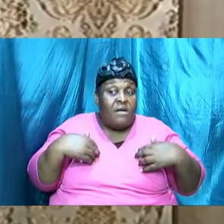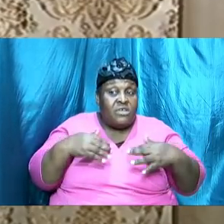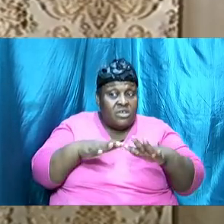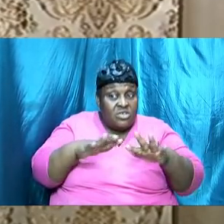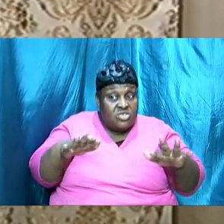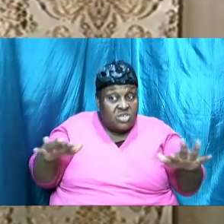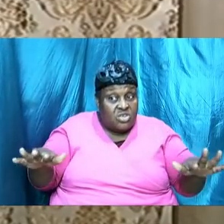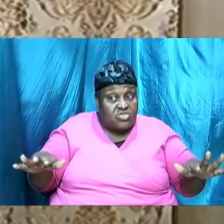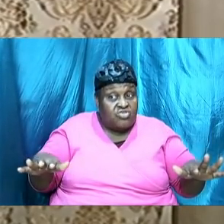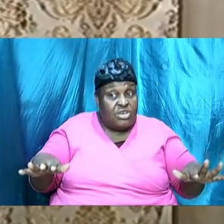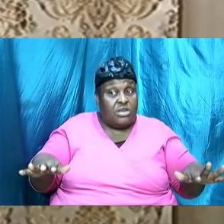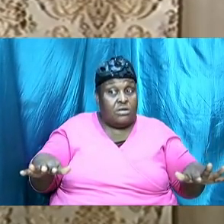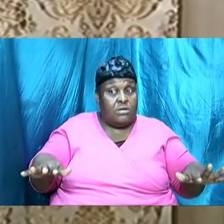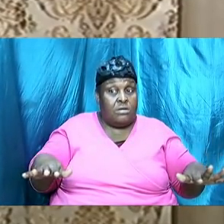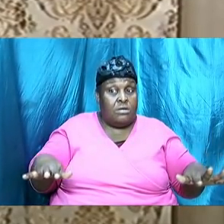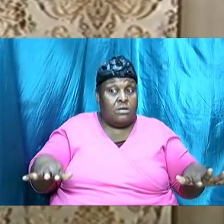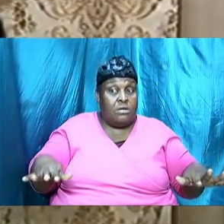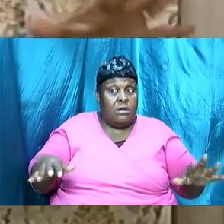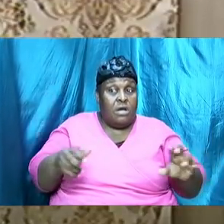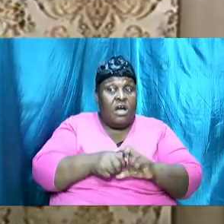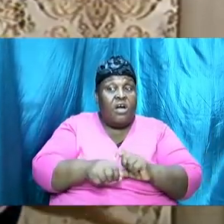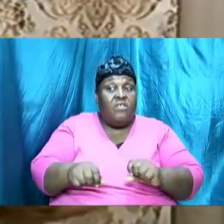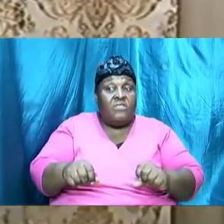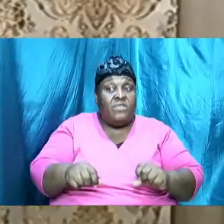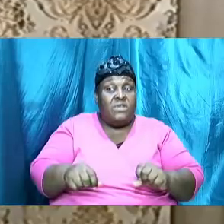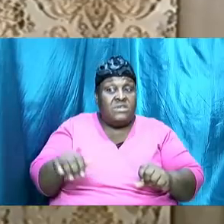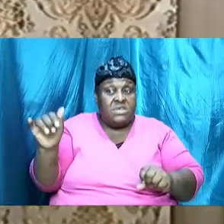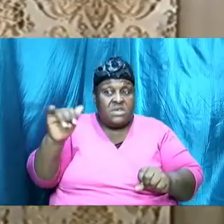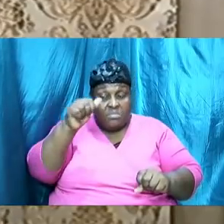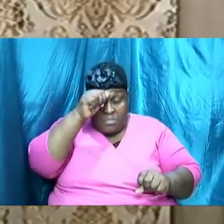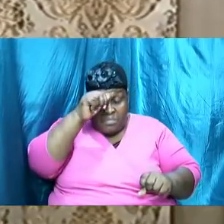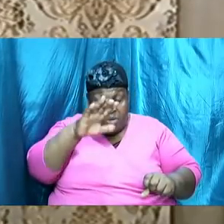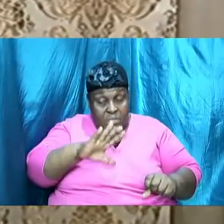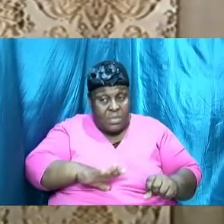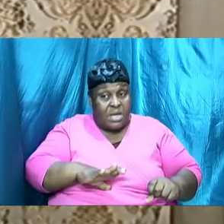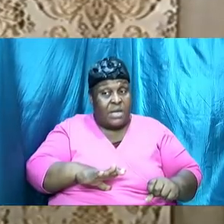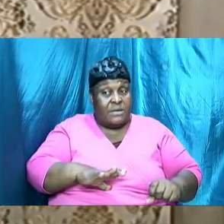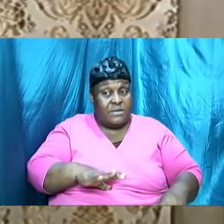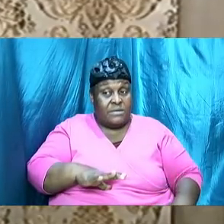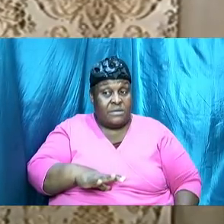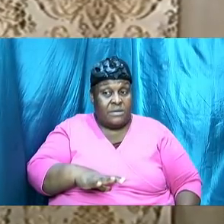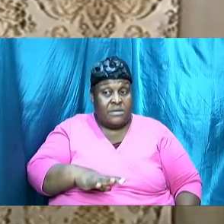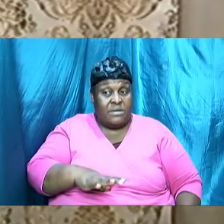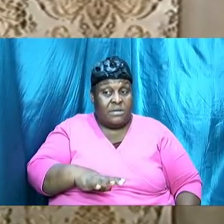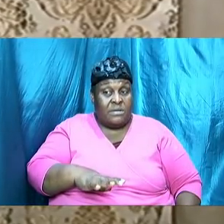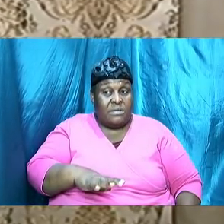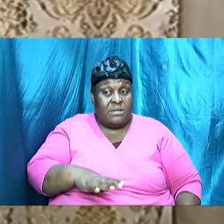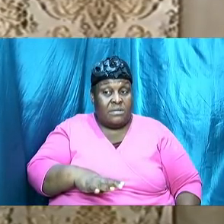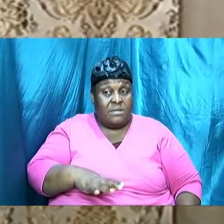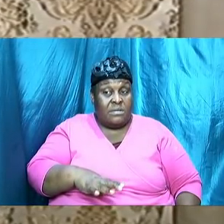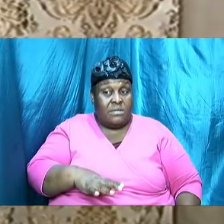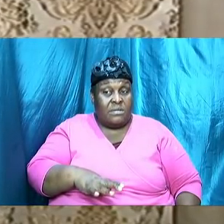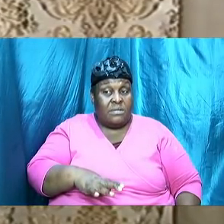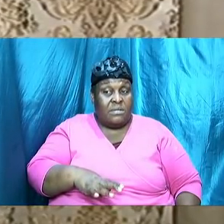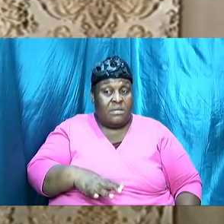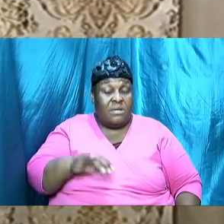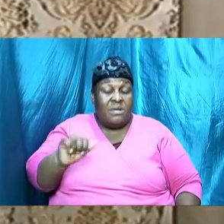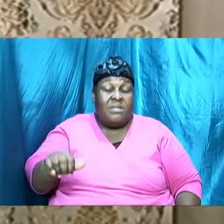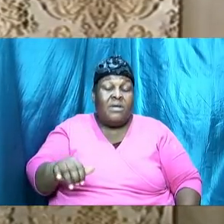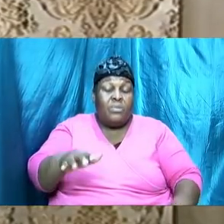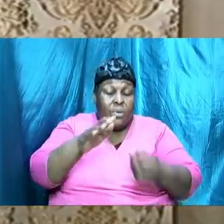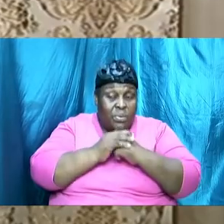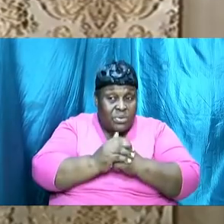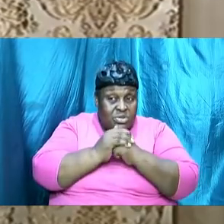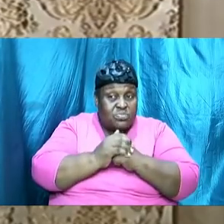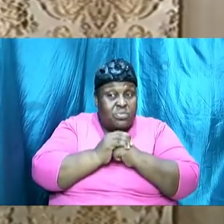come and to come and to come and you were going to have an entire world of people that were worshippers of